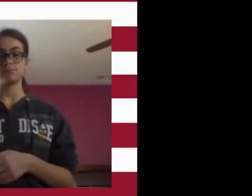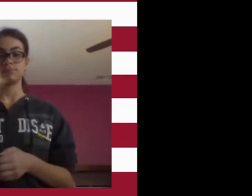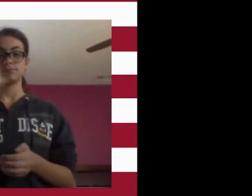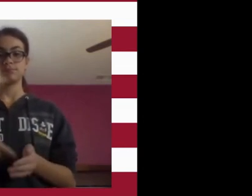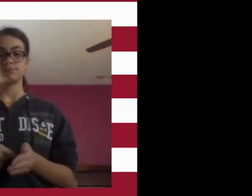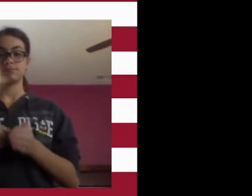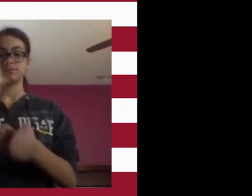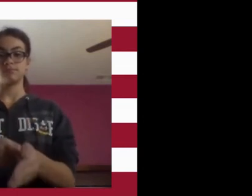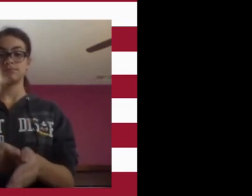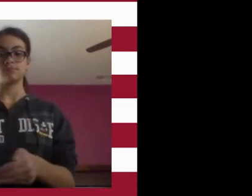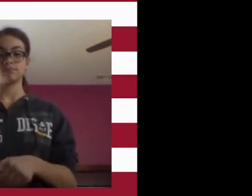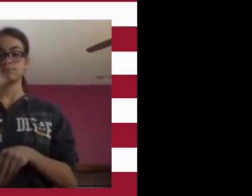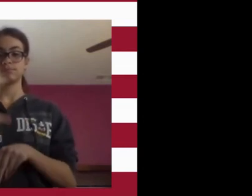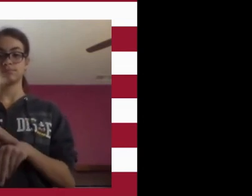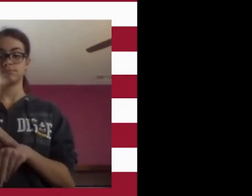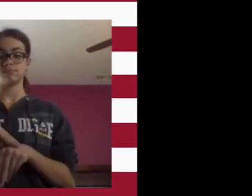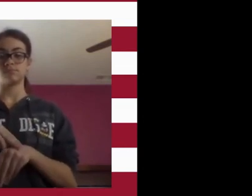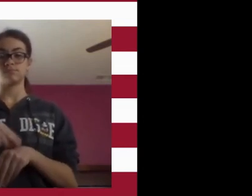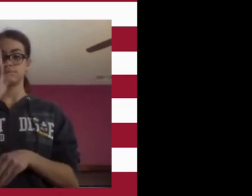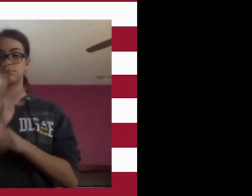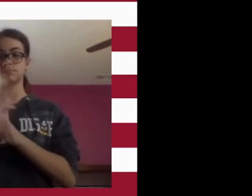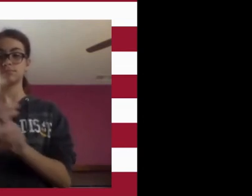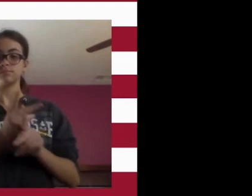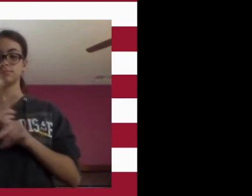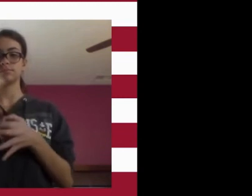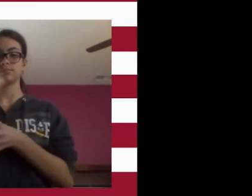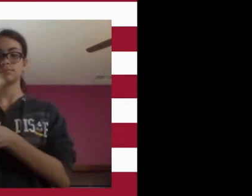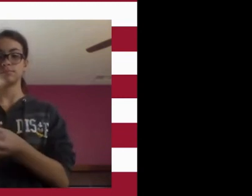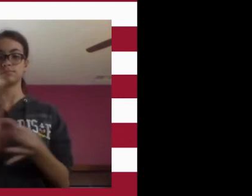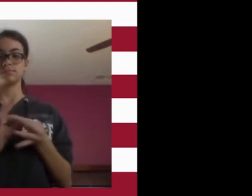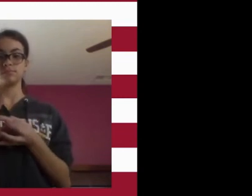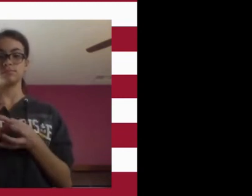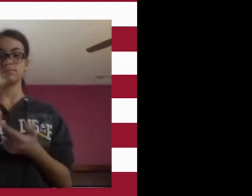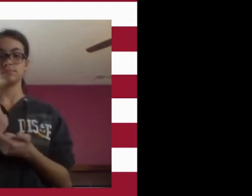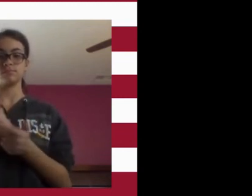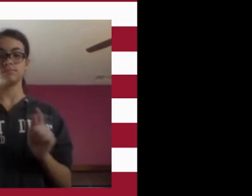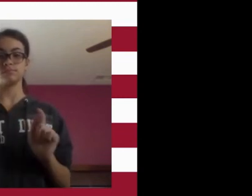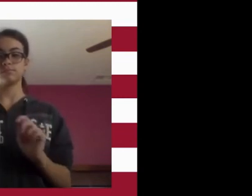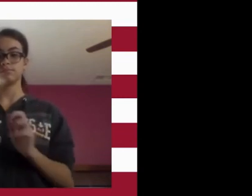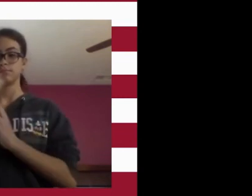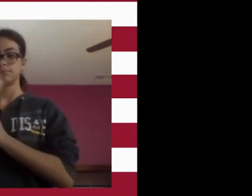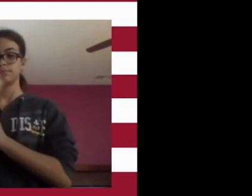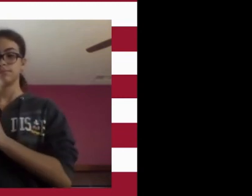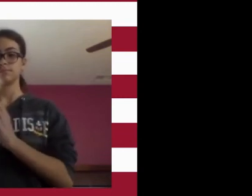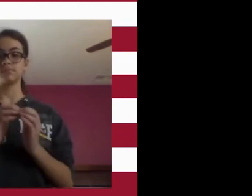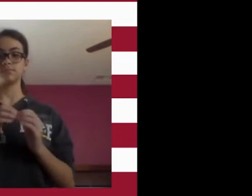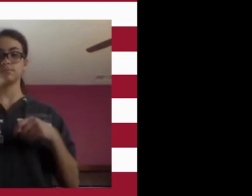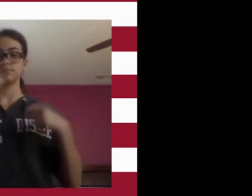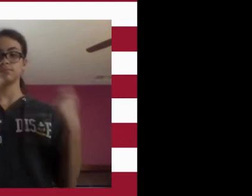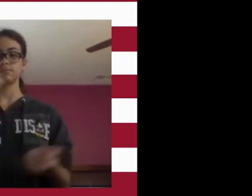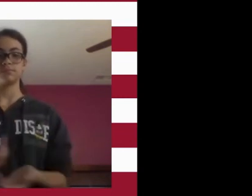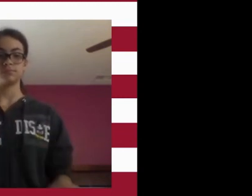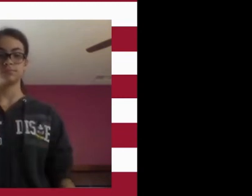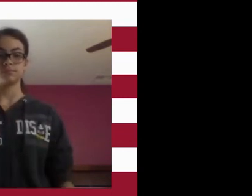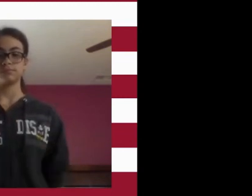republic for which it stands. One nation, under God, indivisible, with liberty and justice